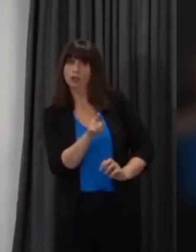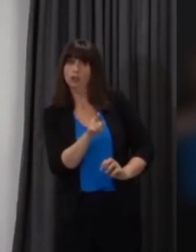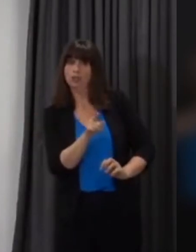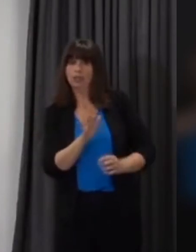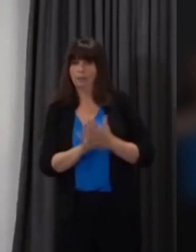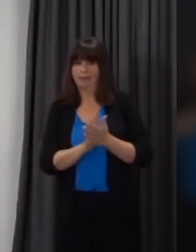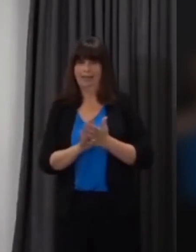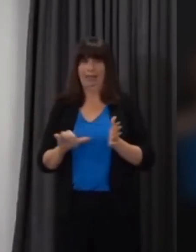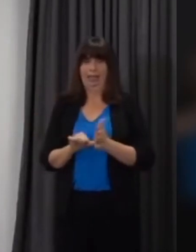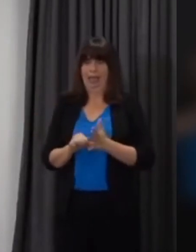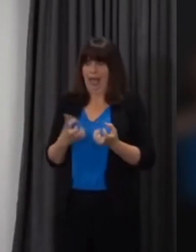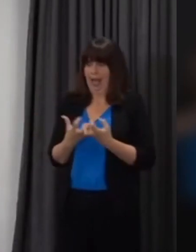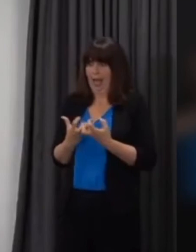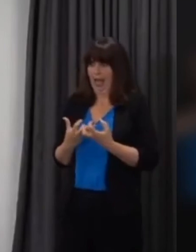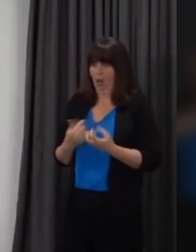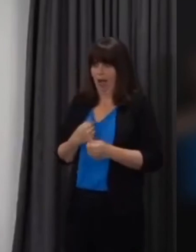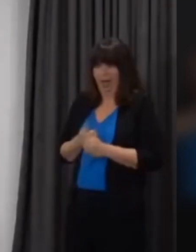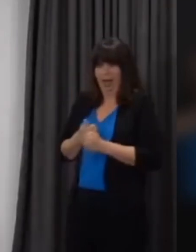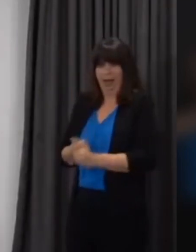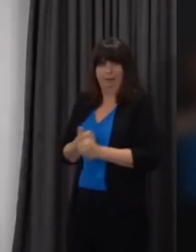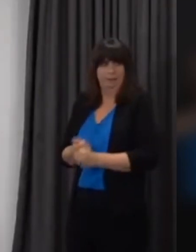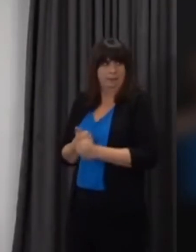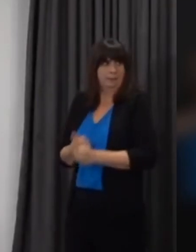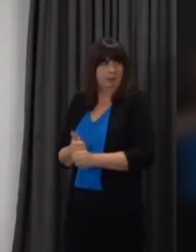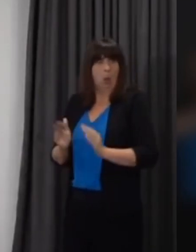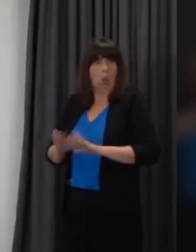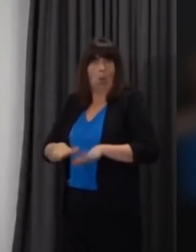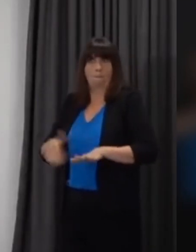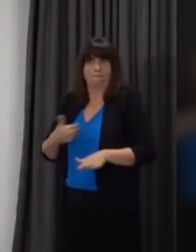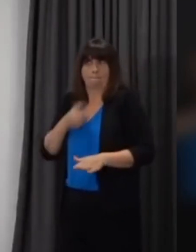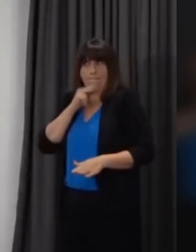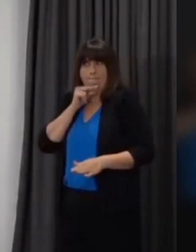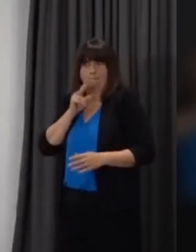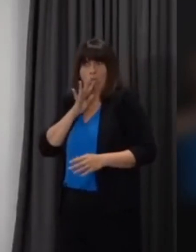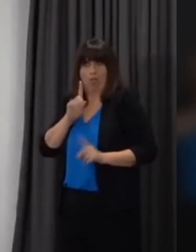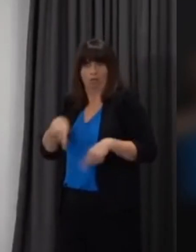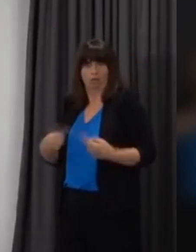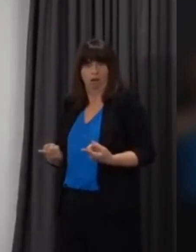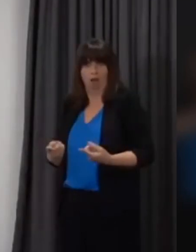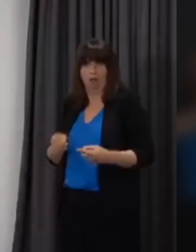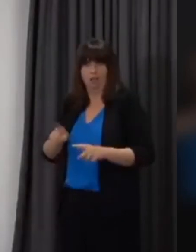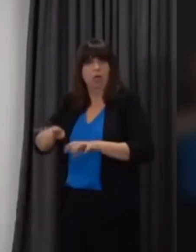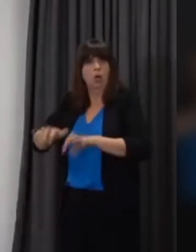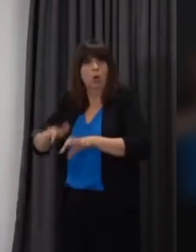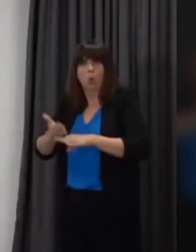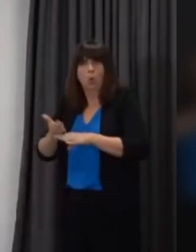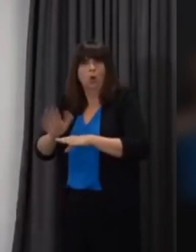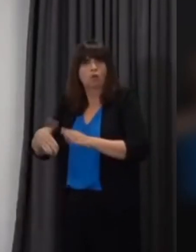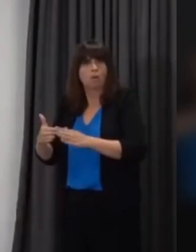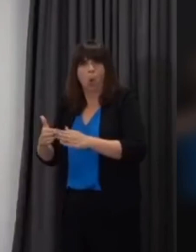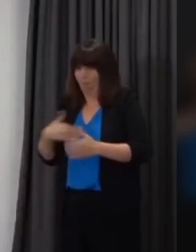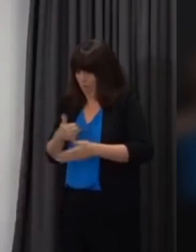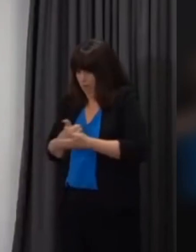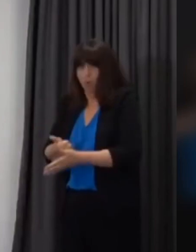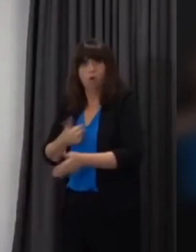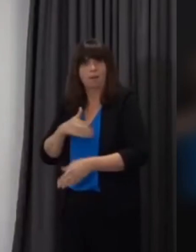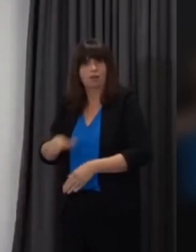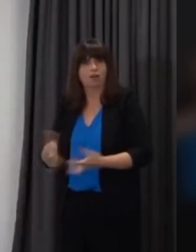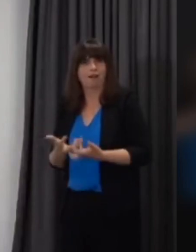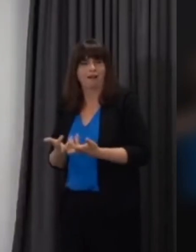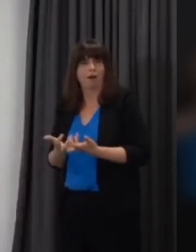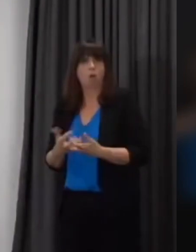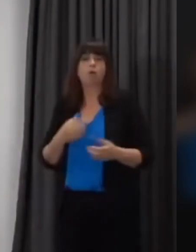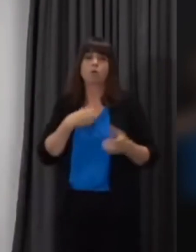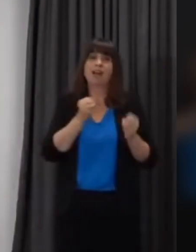challenging time to support their education and in response to that we have published additional resources help and advice